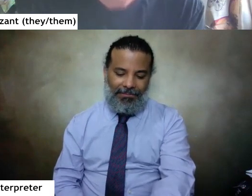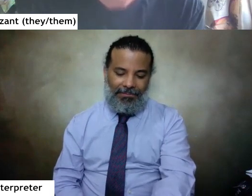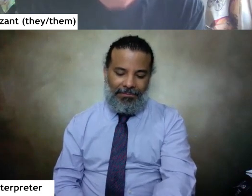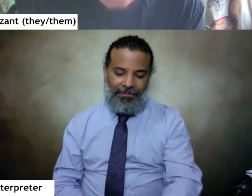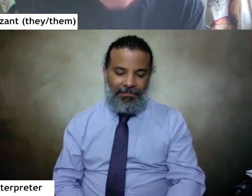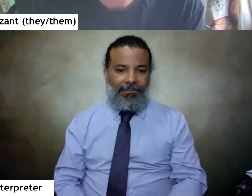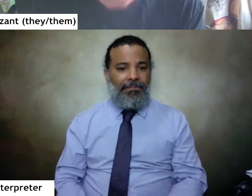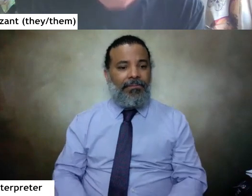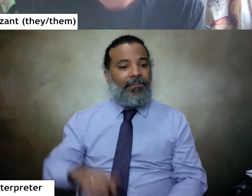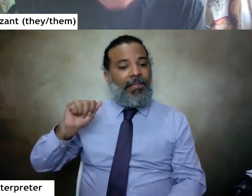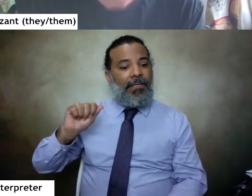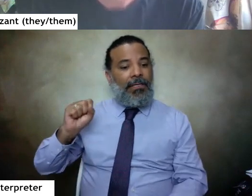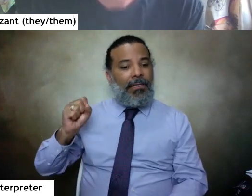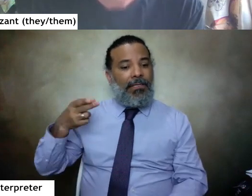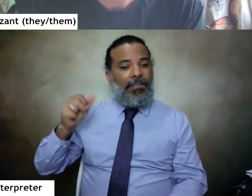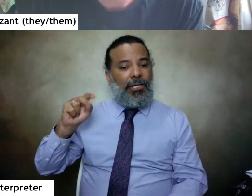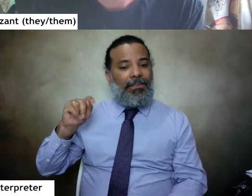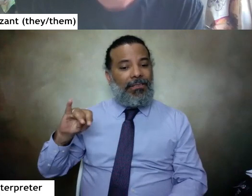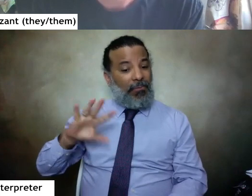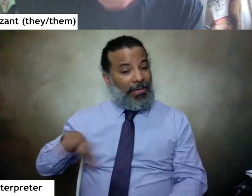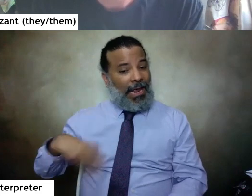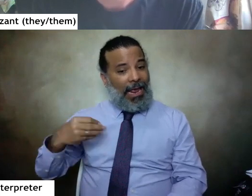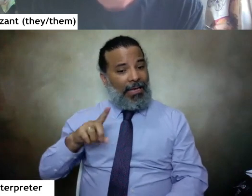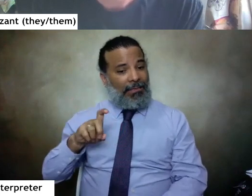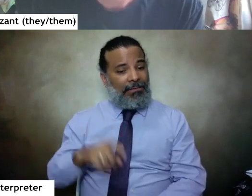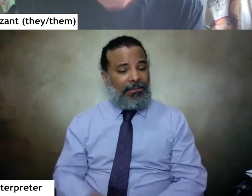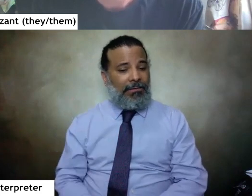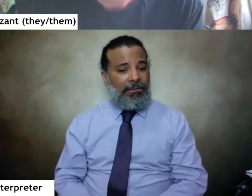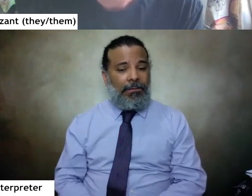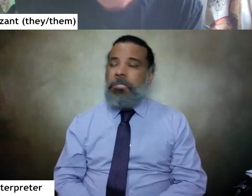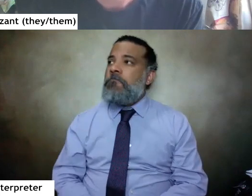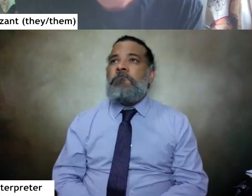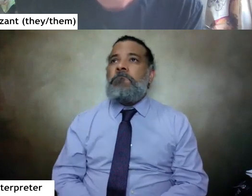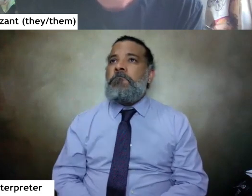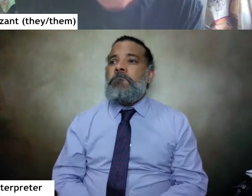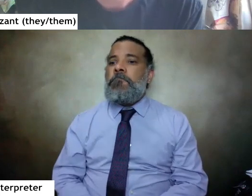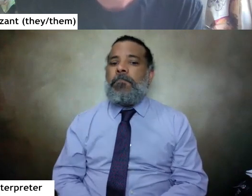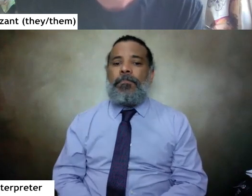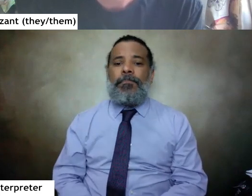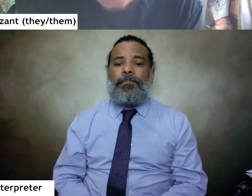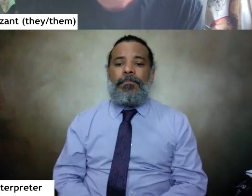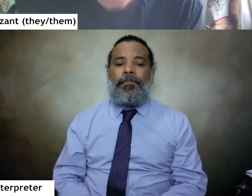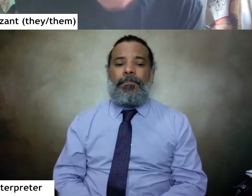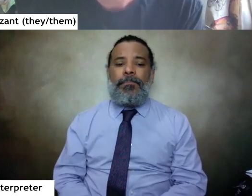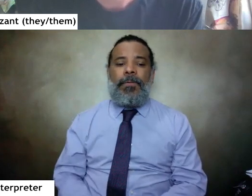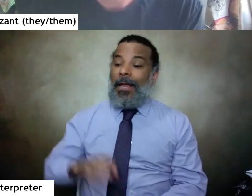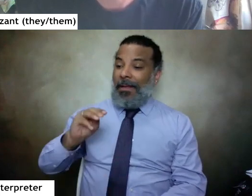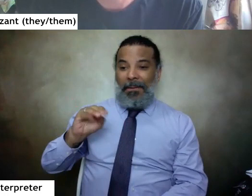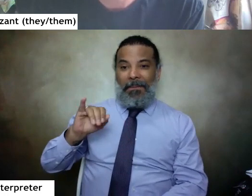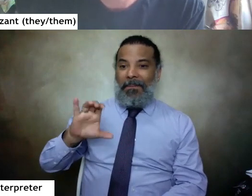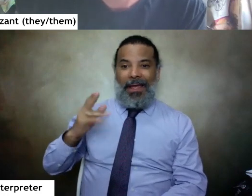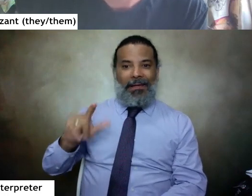Ashanti did you want to add anything to sarah's question i think micah gave the best answer